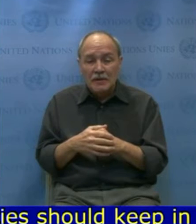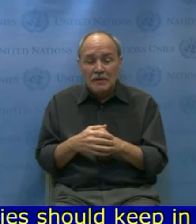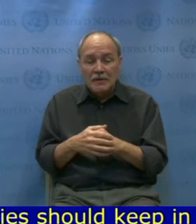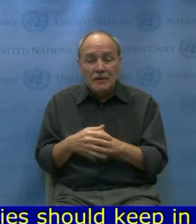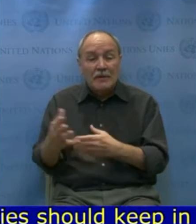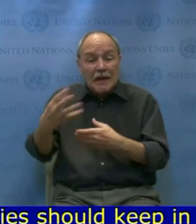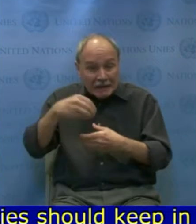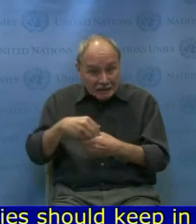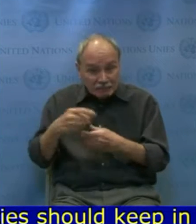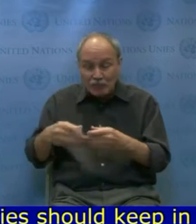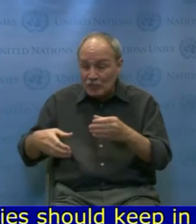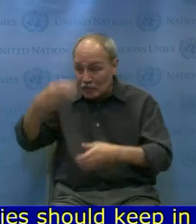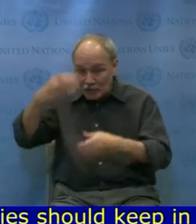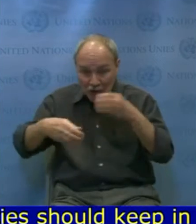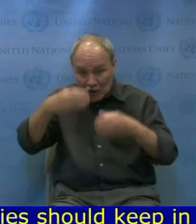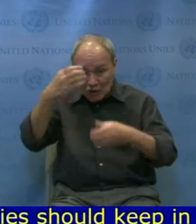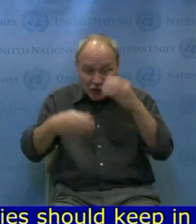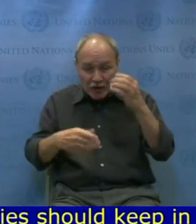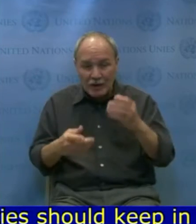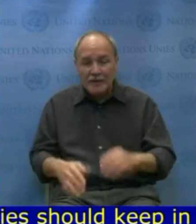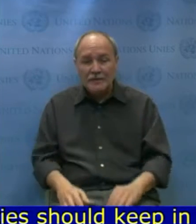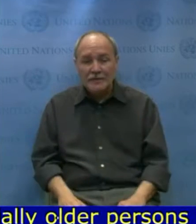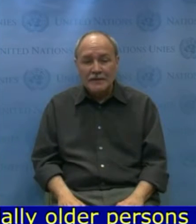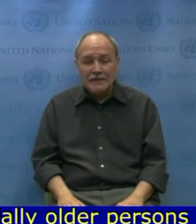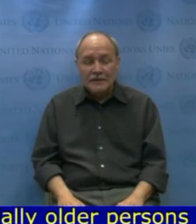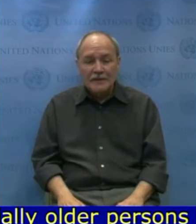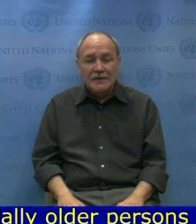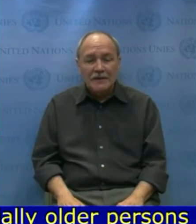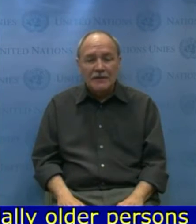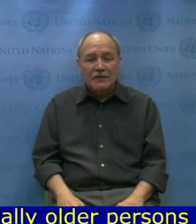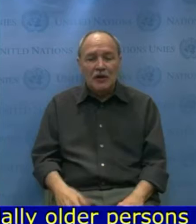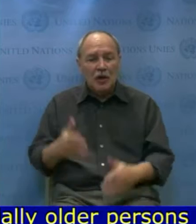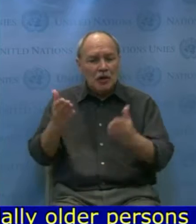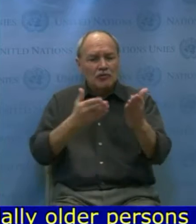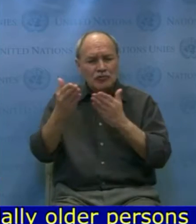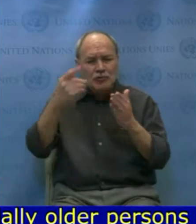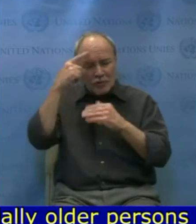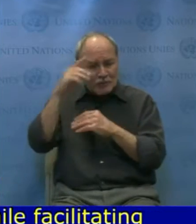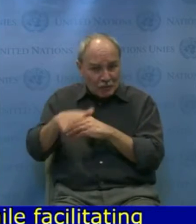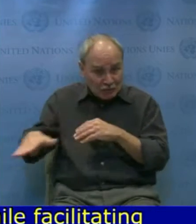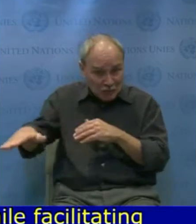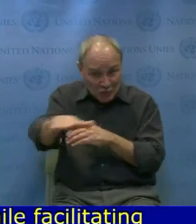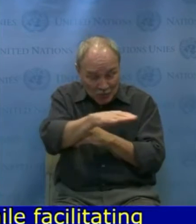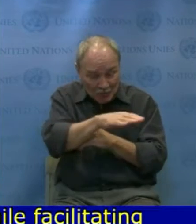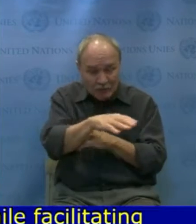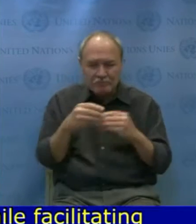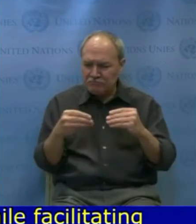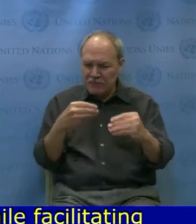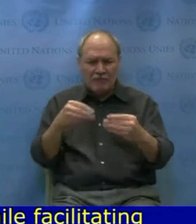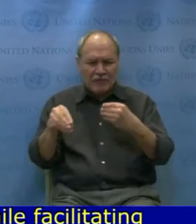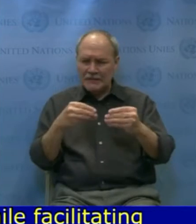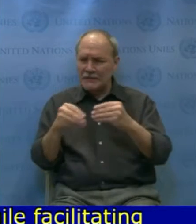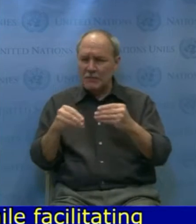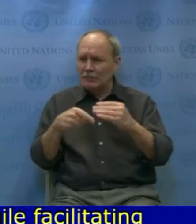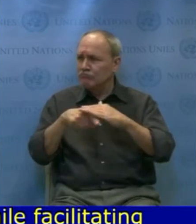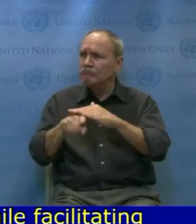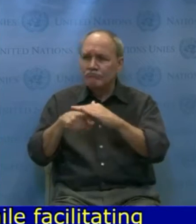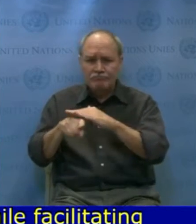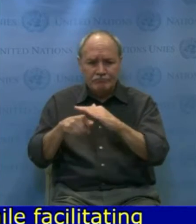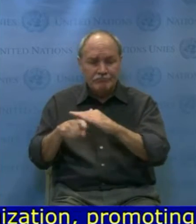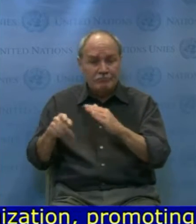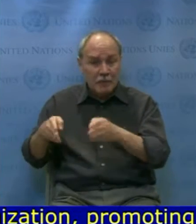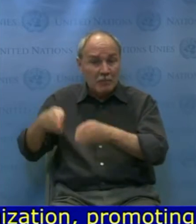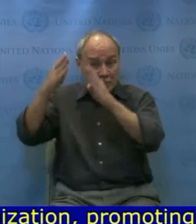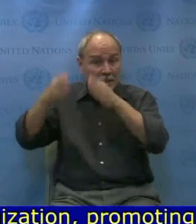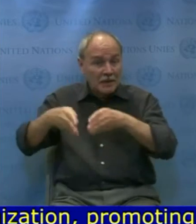promoting smart housing solutions with common use of services, and ensuring flexible and accessible buildings. Another point